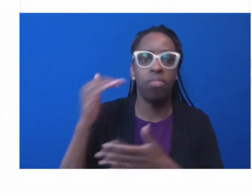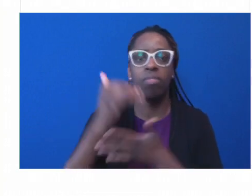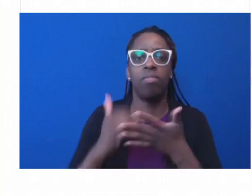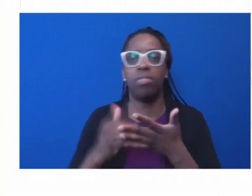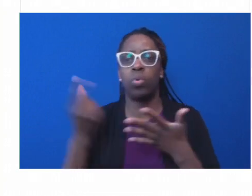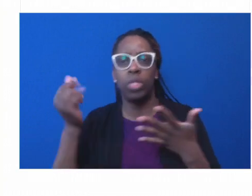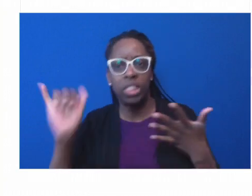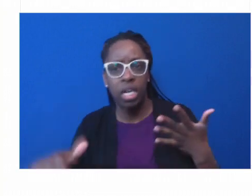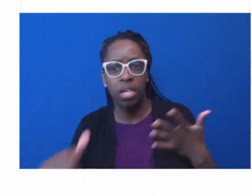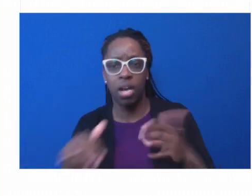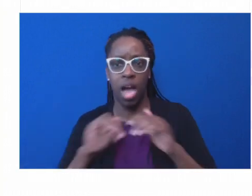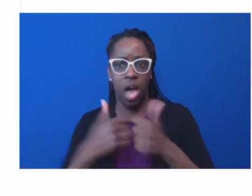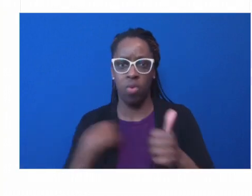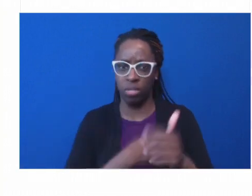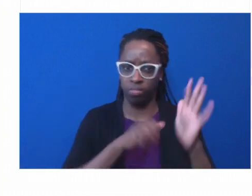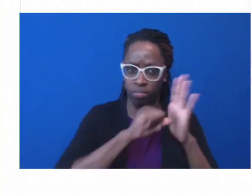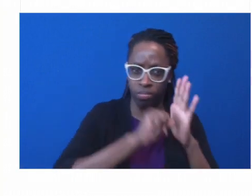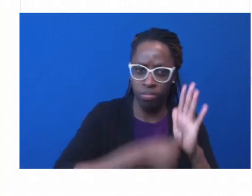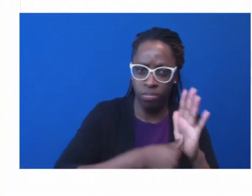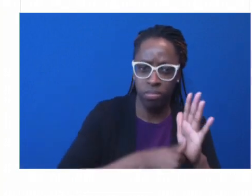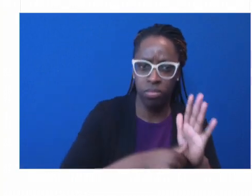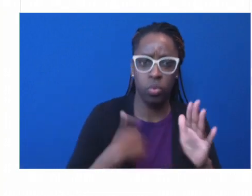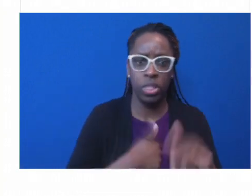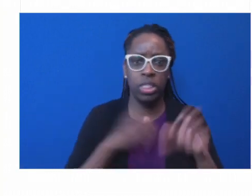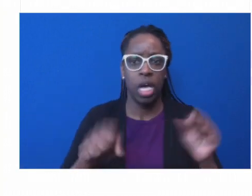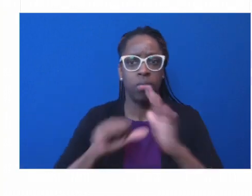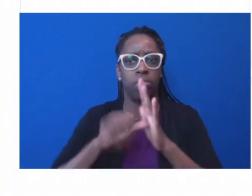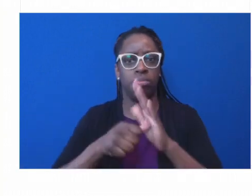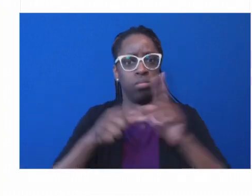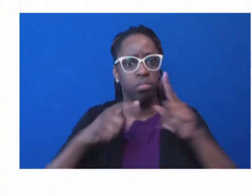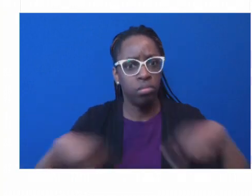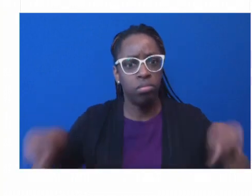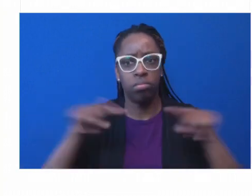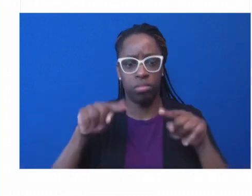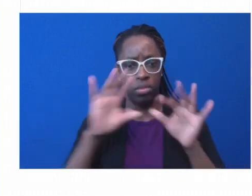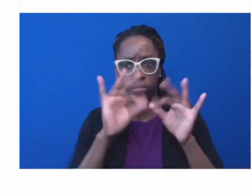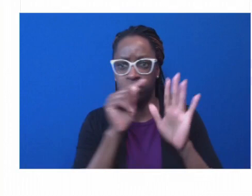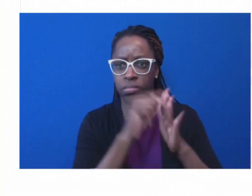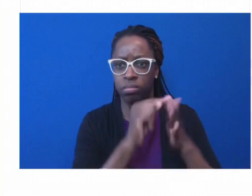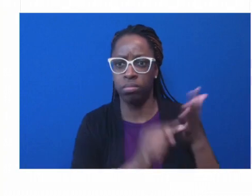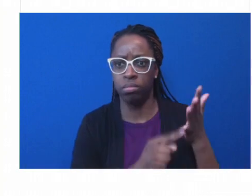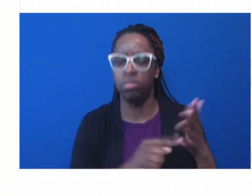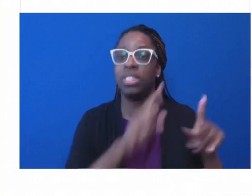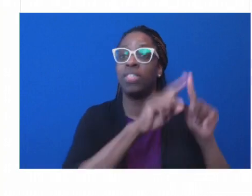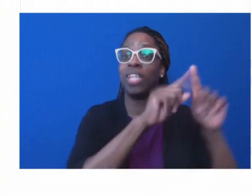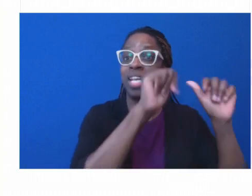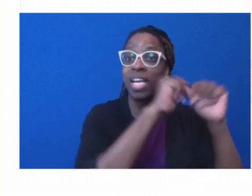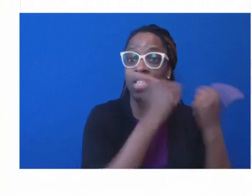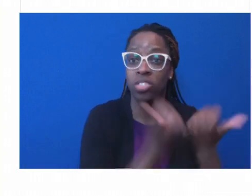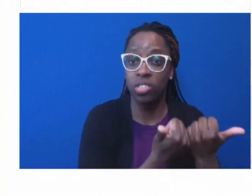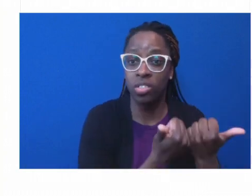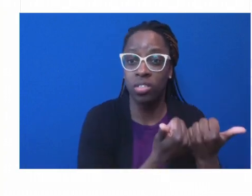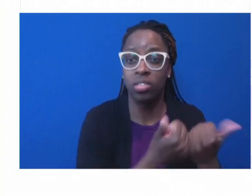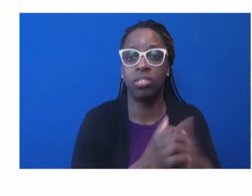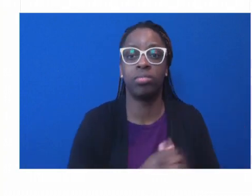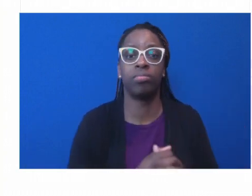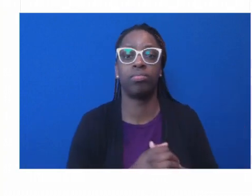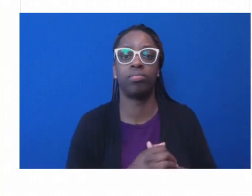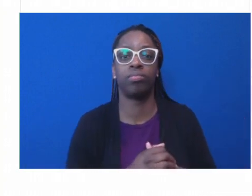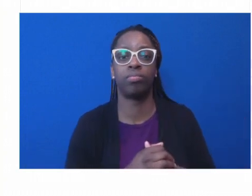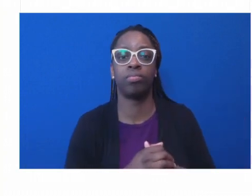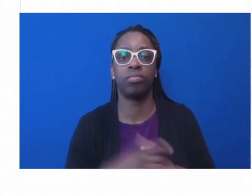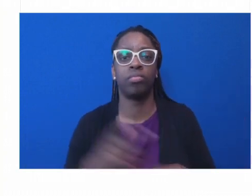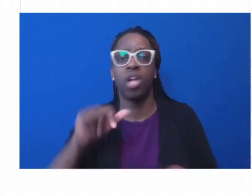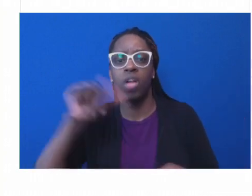government agencies? Are public health staff seconded to other departments and vice versa? Is that routine? And then finally, we've